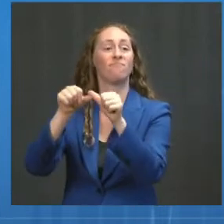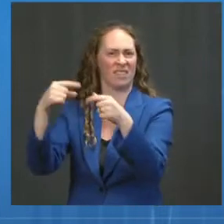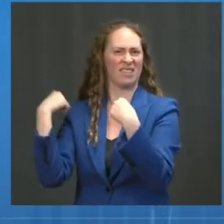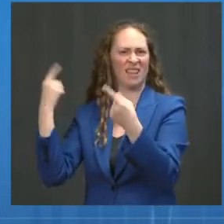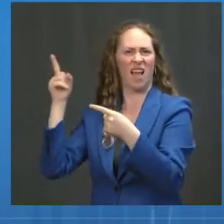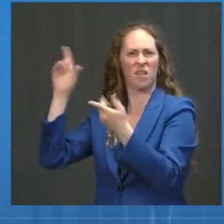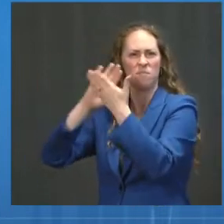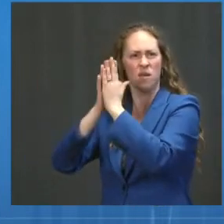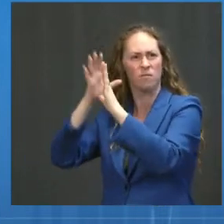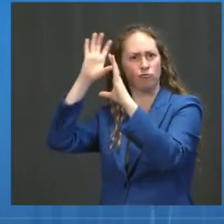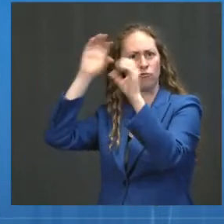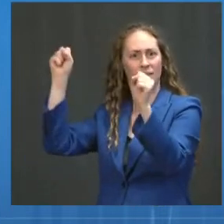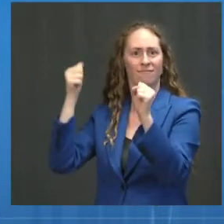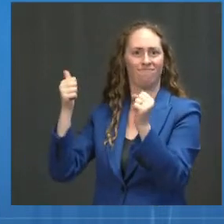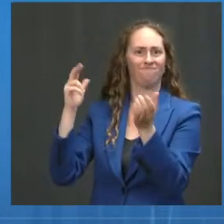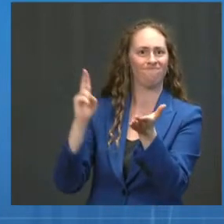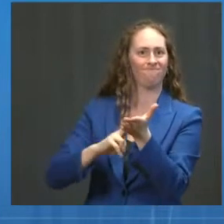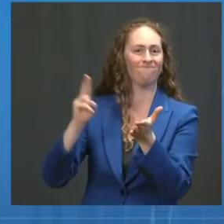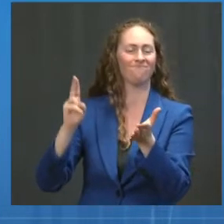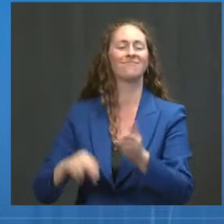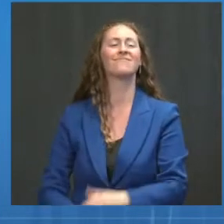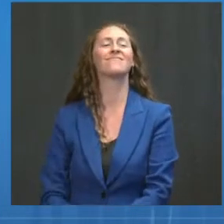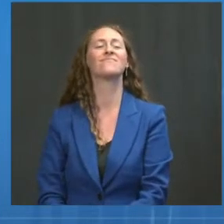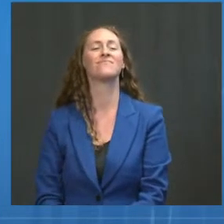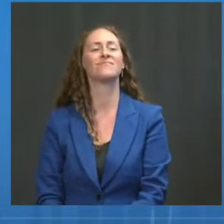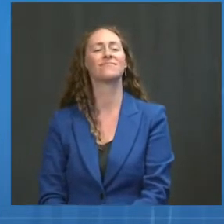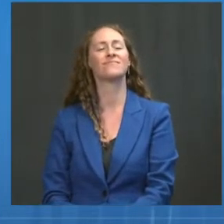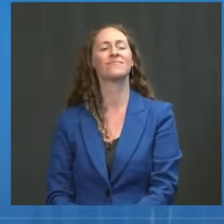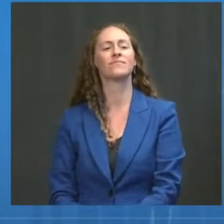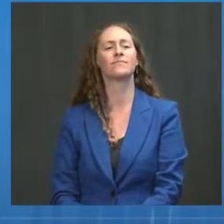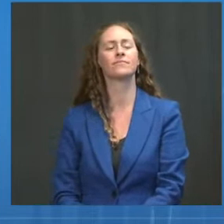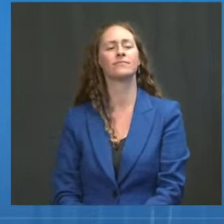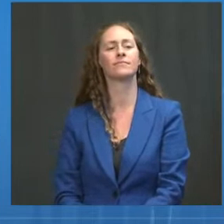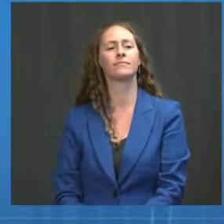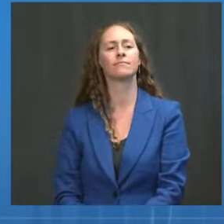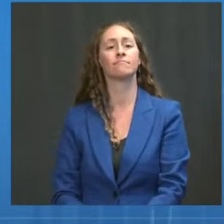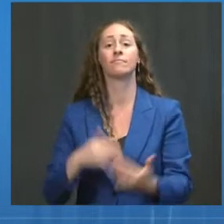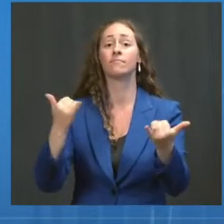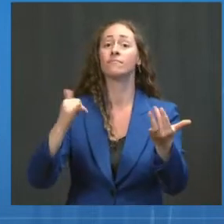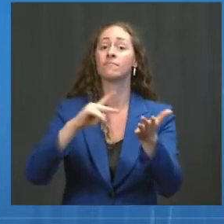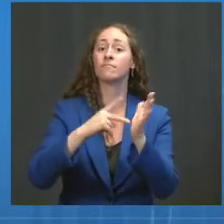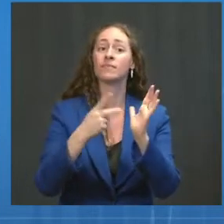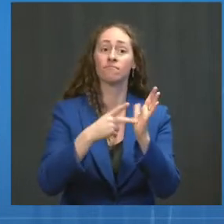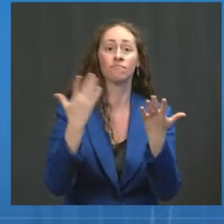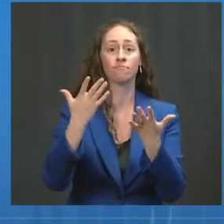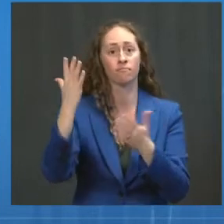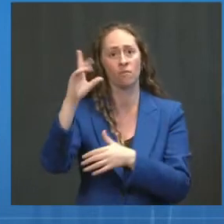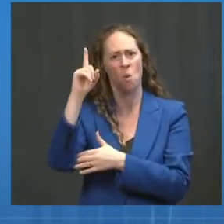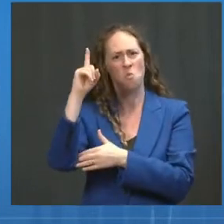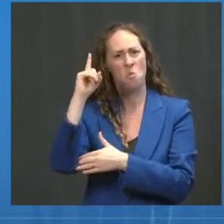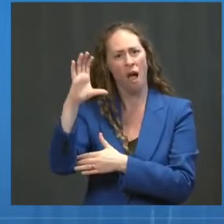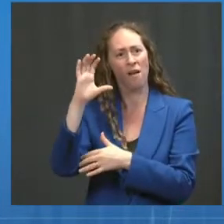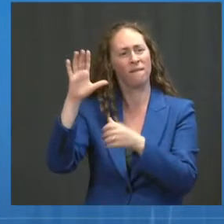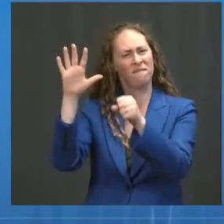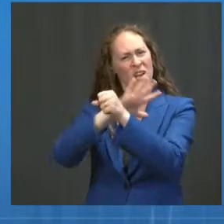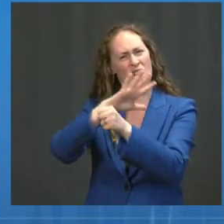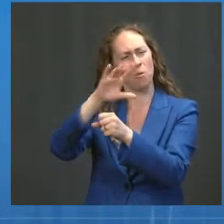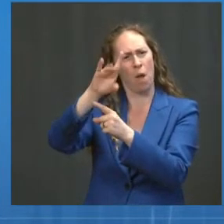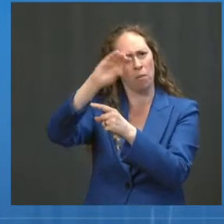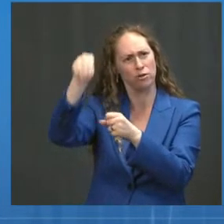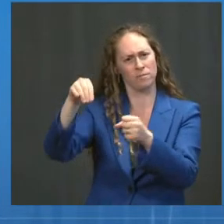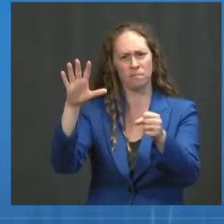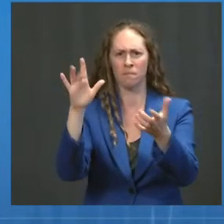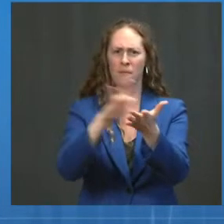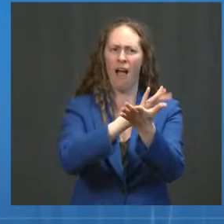Importantly, this maintains 100 percent federal reimbursement for state deployments of National Guard